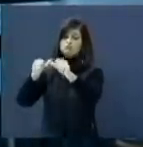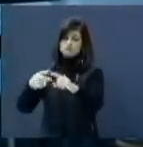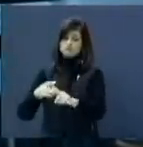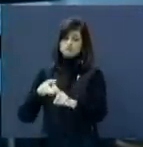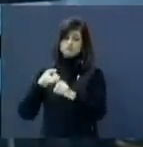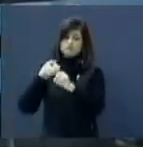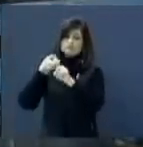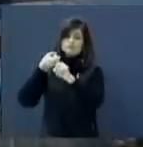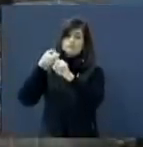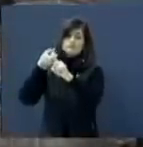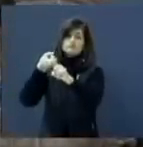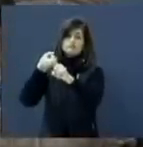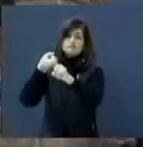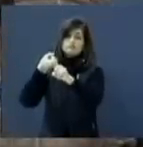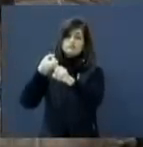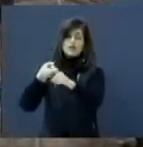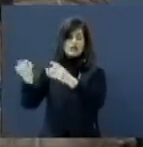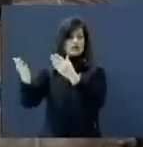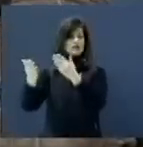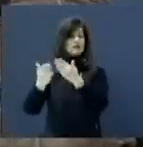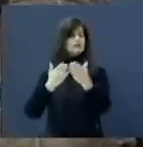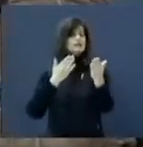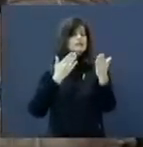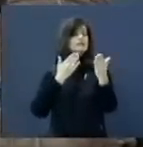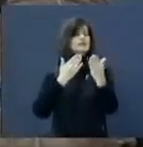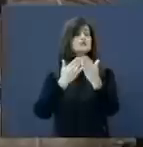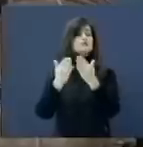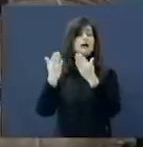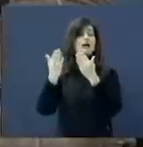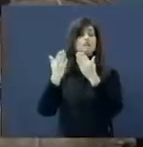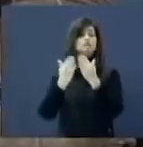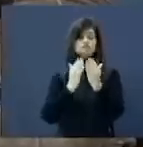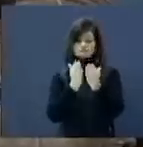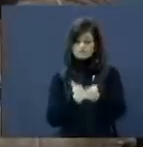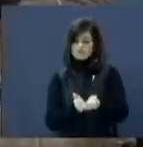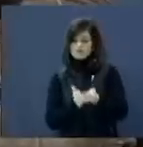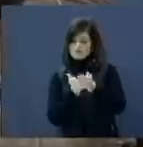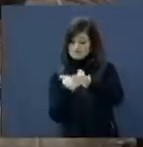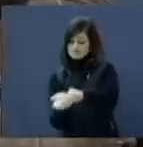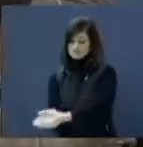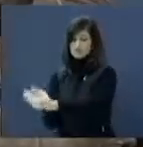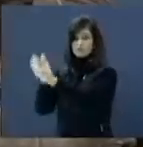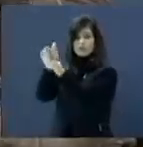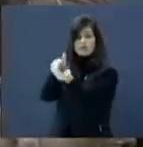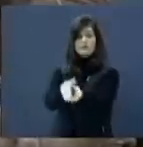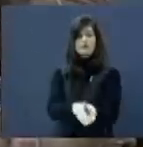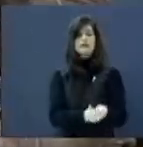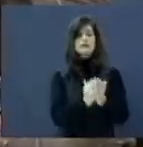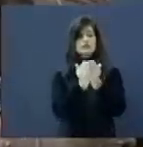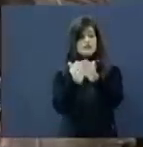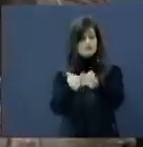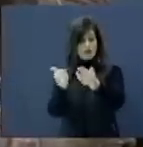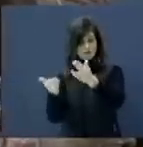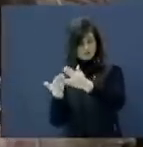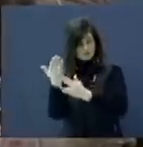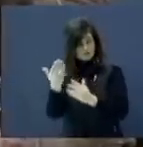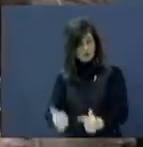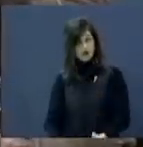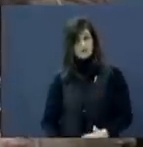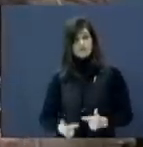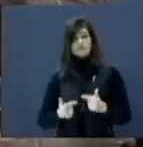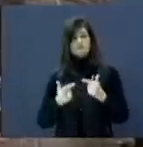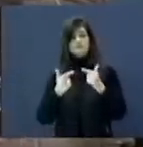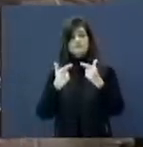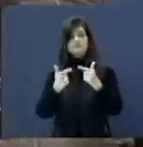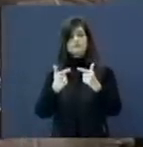Though the ship is battered And the